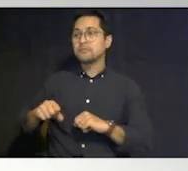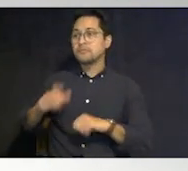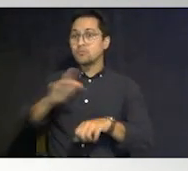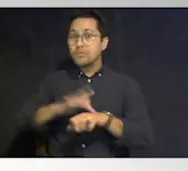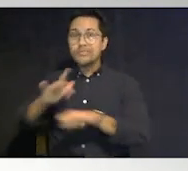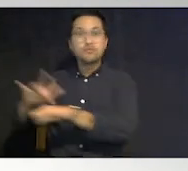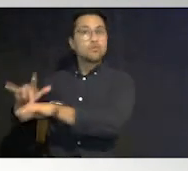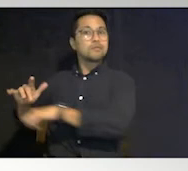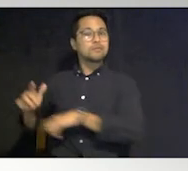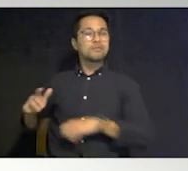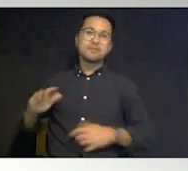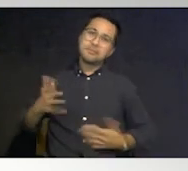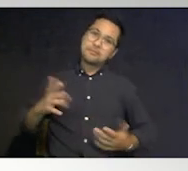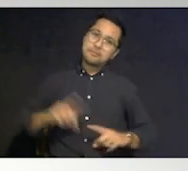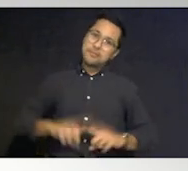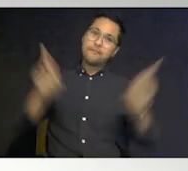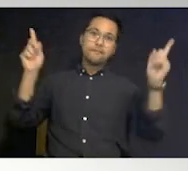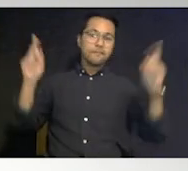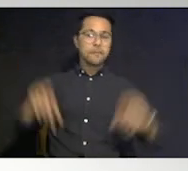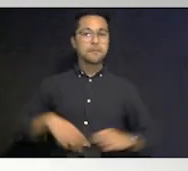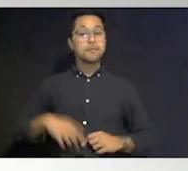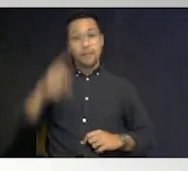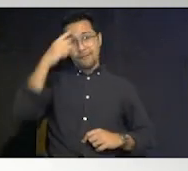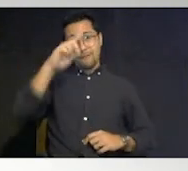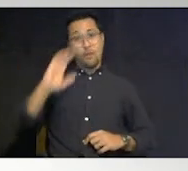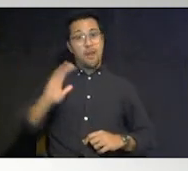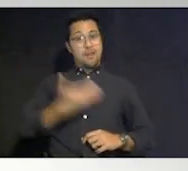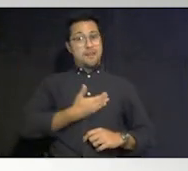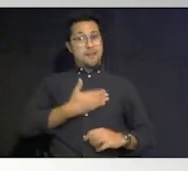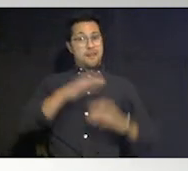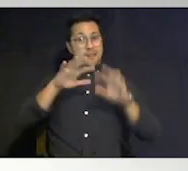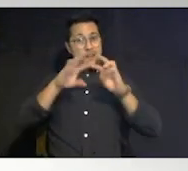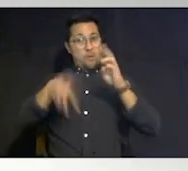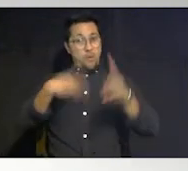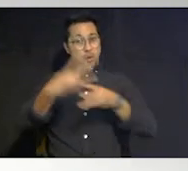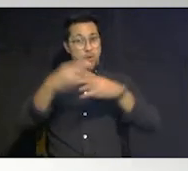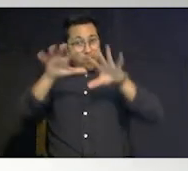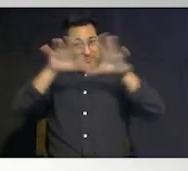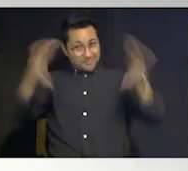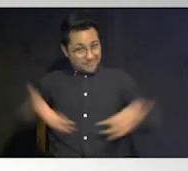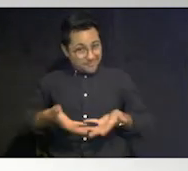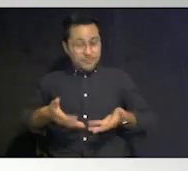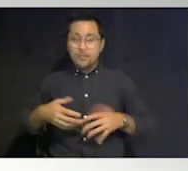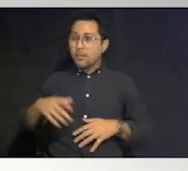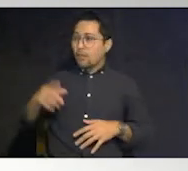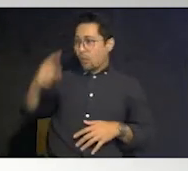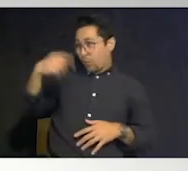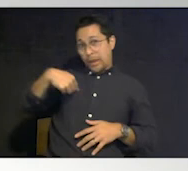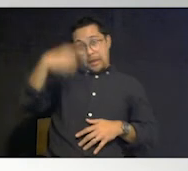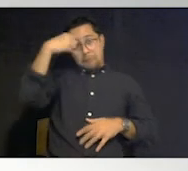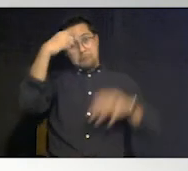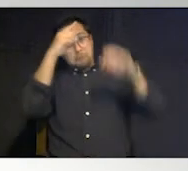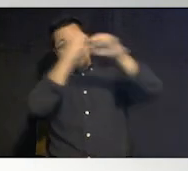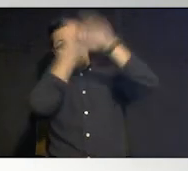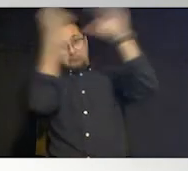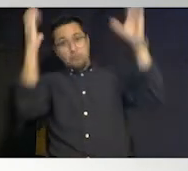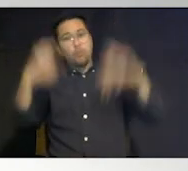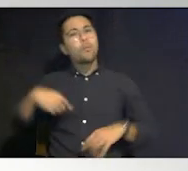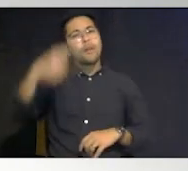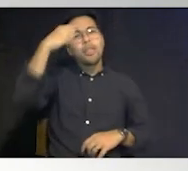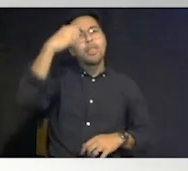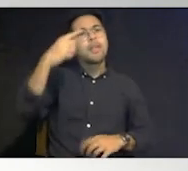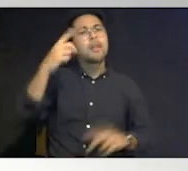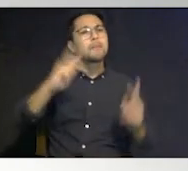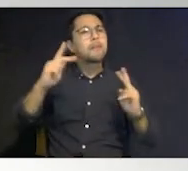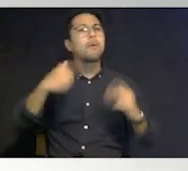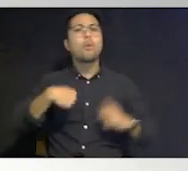um you know i think in in our world that that we all live in when we think of special needs we're thinking of individuals that